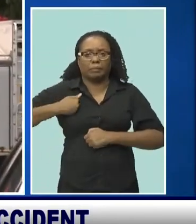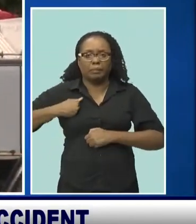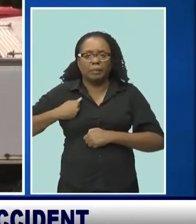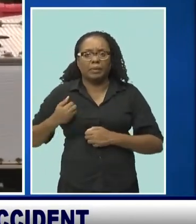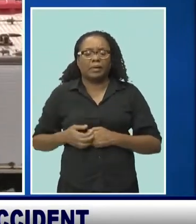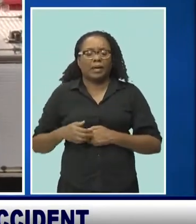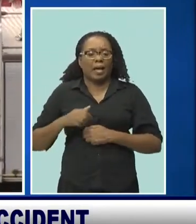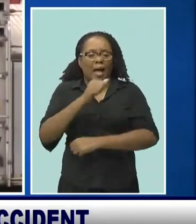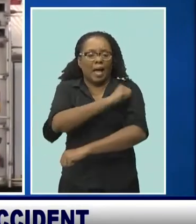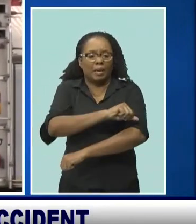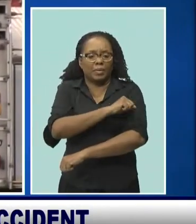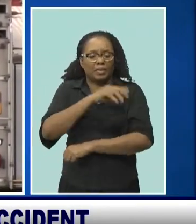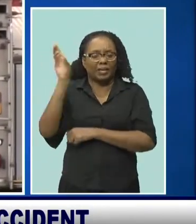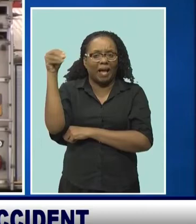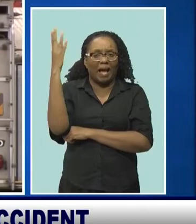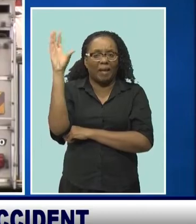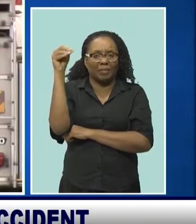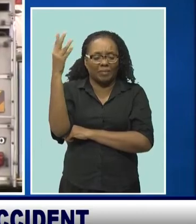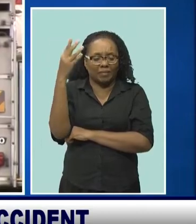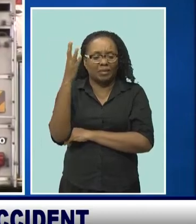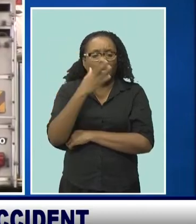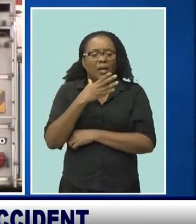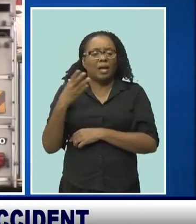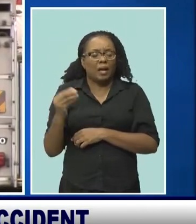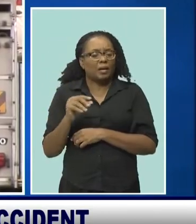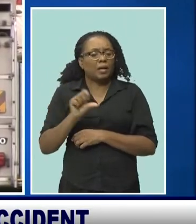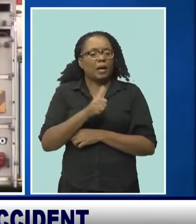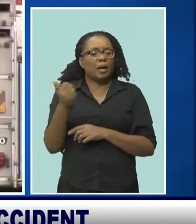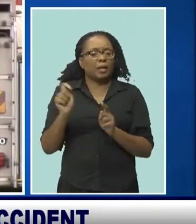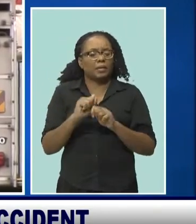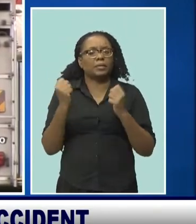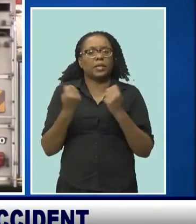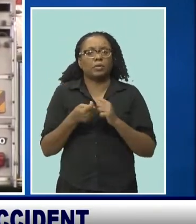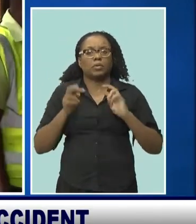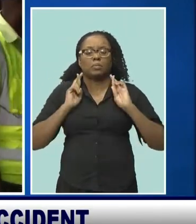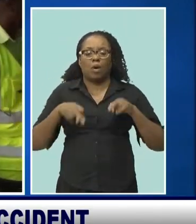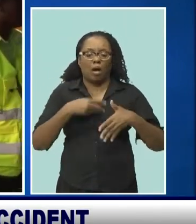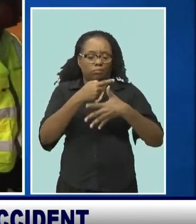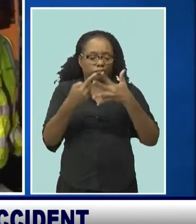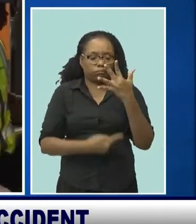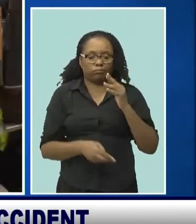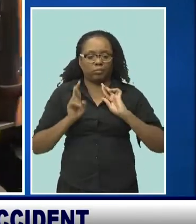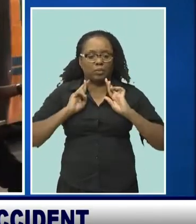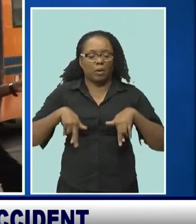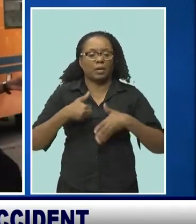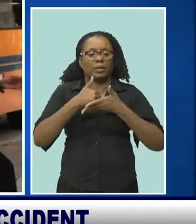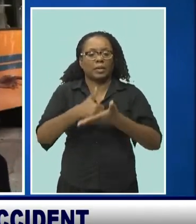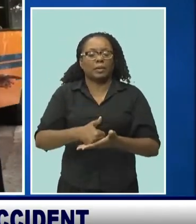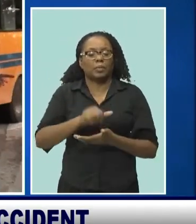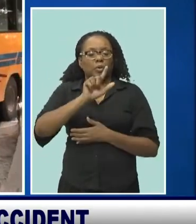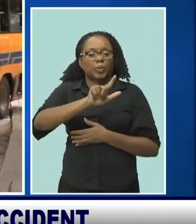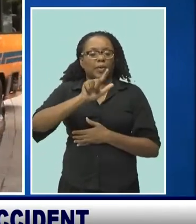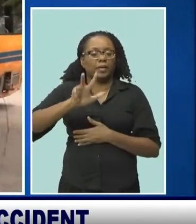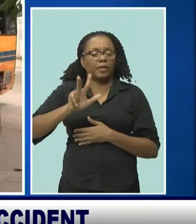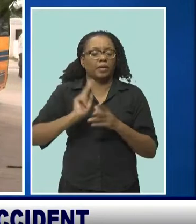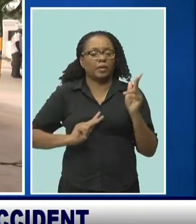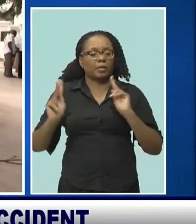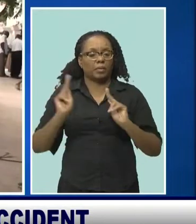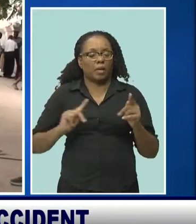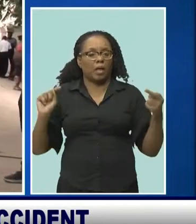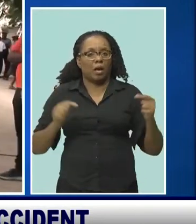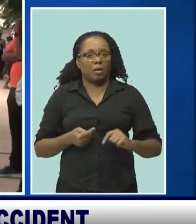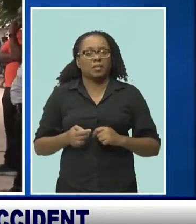seven ambulances, and four members of the roving response team responded to the accident to assist the 23 injured people.